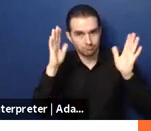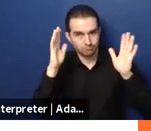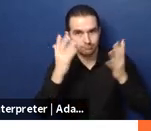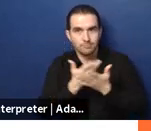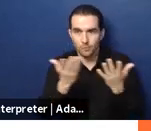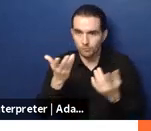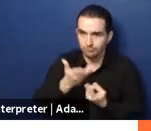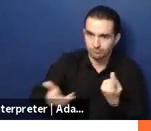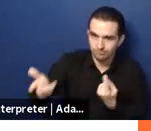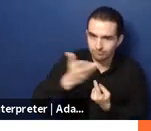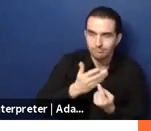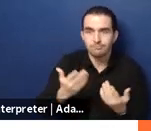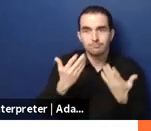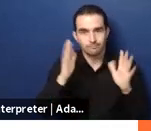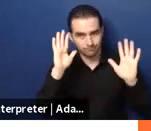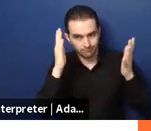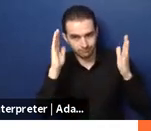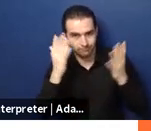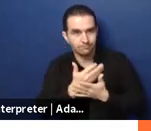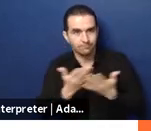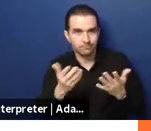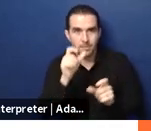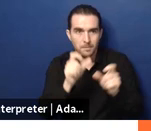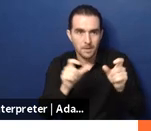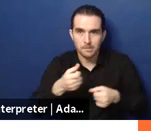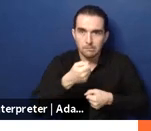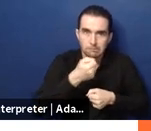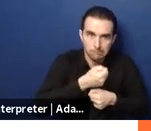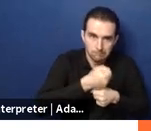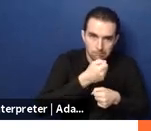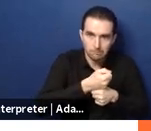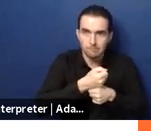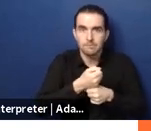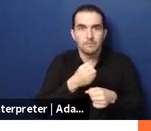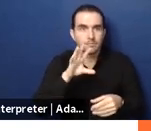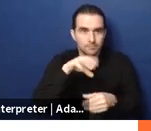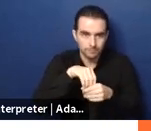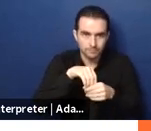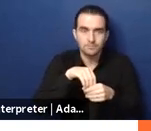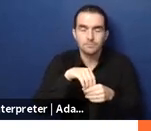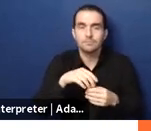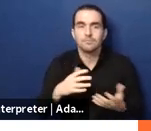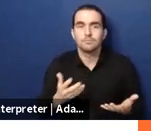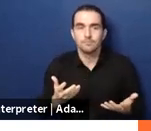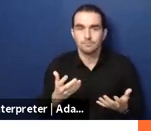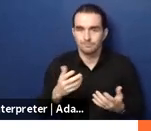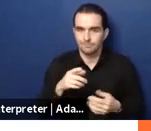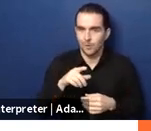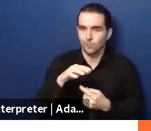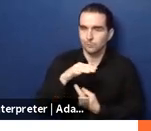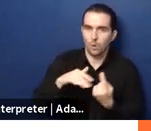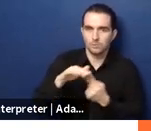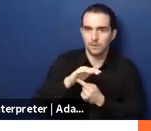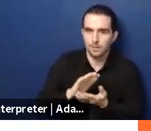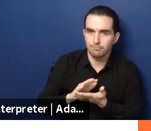staff behind the scenes from the socialprotection.org um um website um and